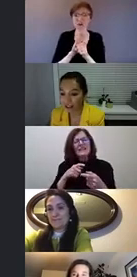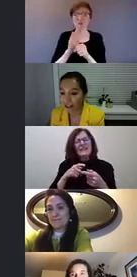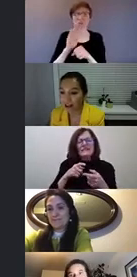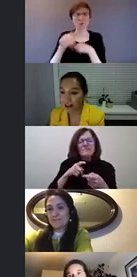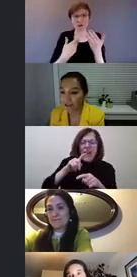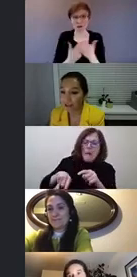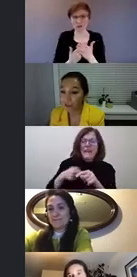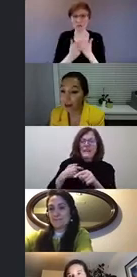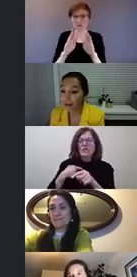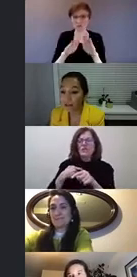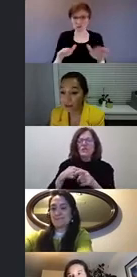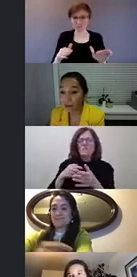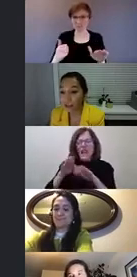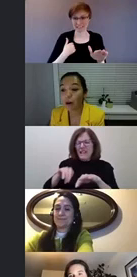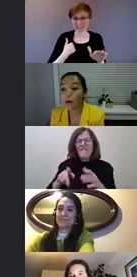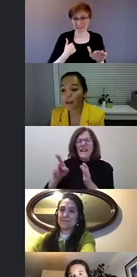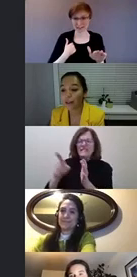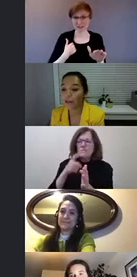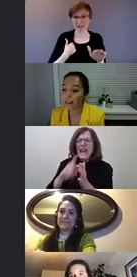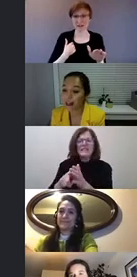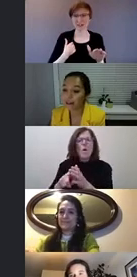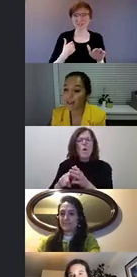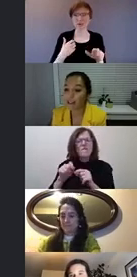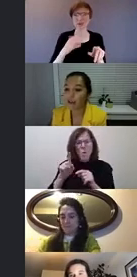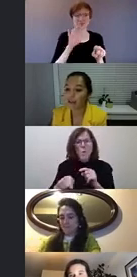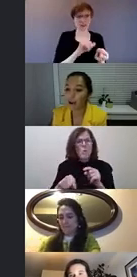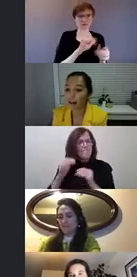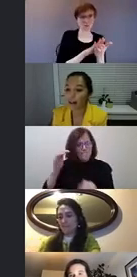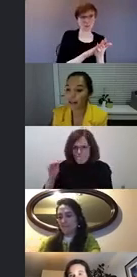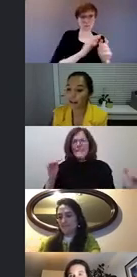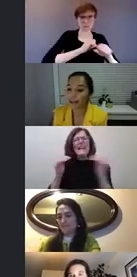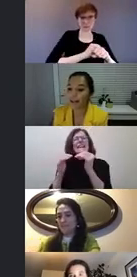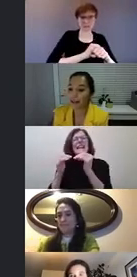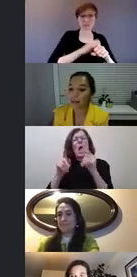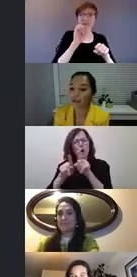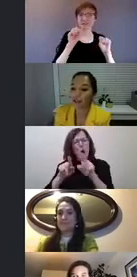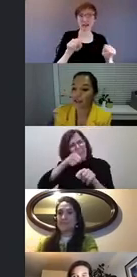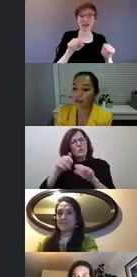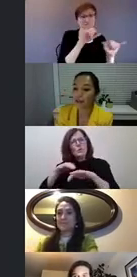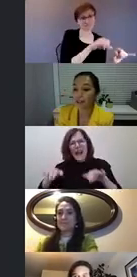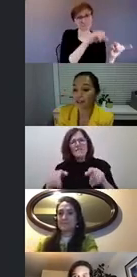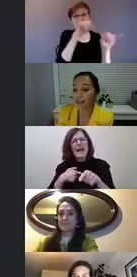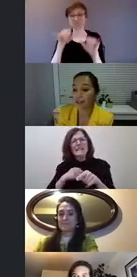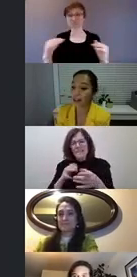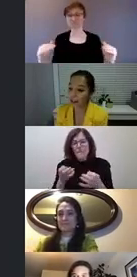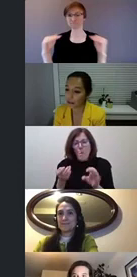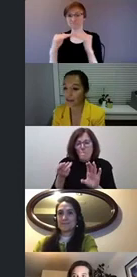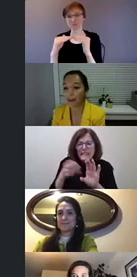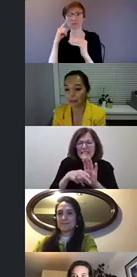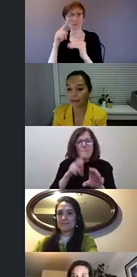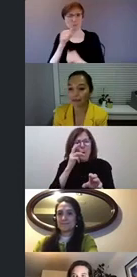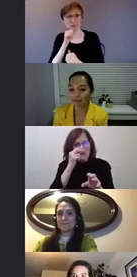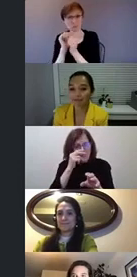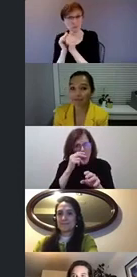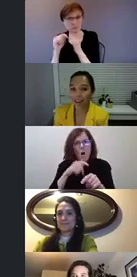protection afforded while in school in all areas of their lives, including private sports, teams, religious groups, and coding